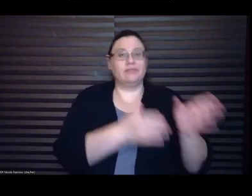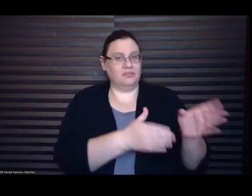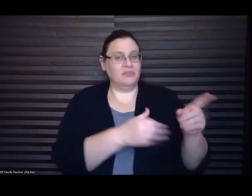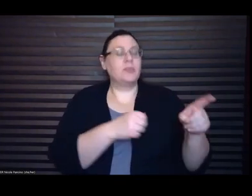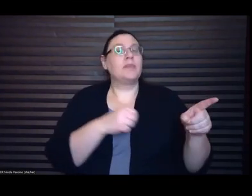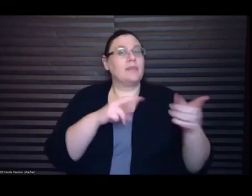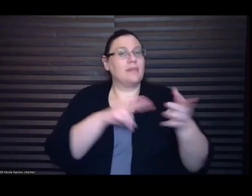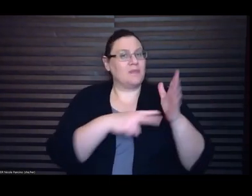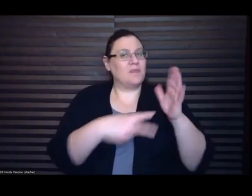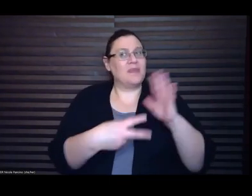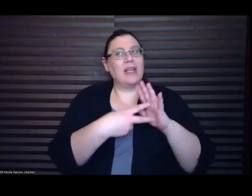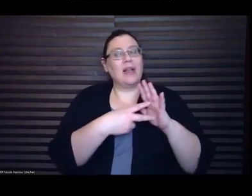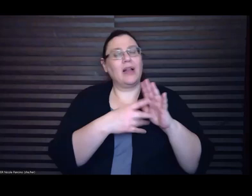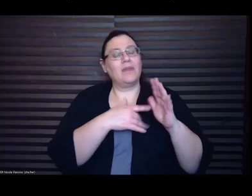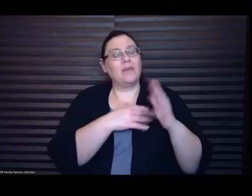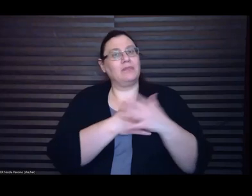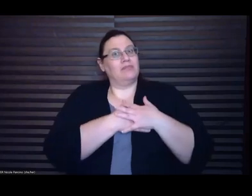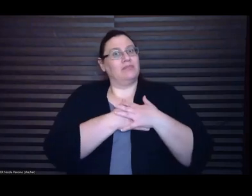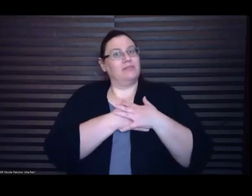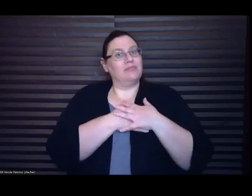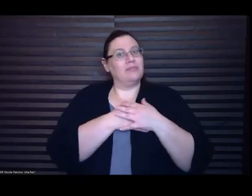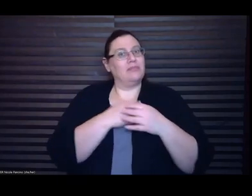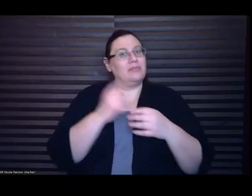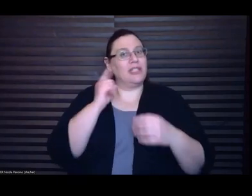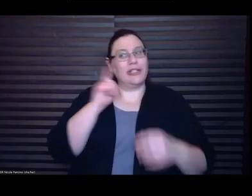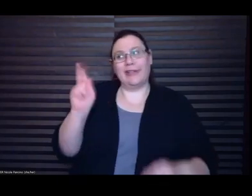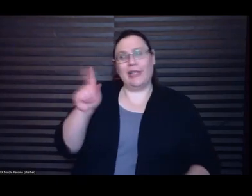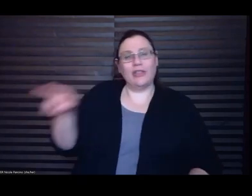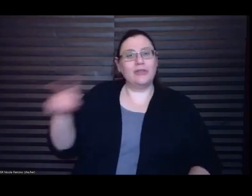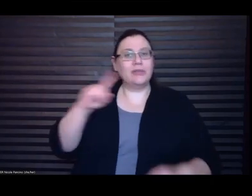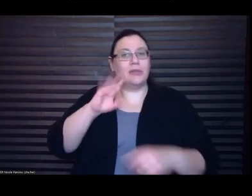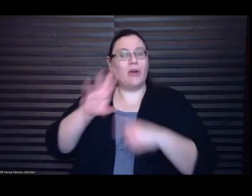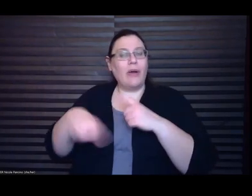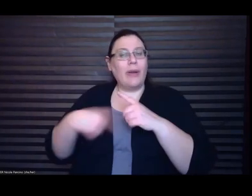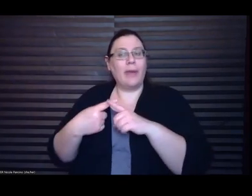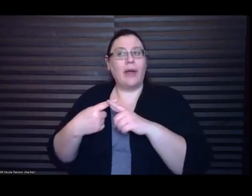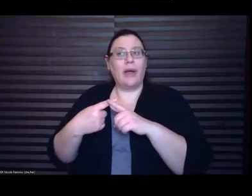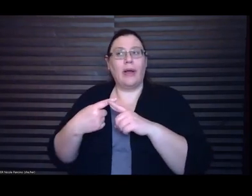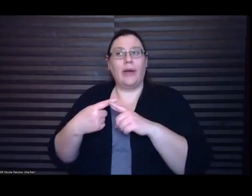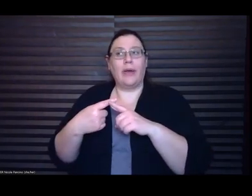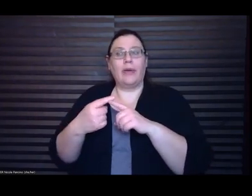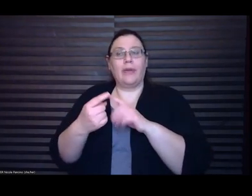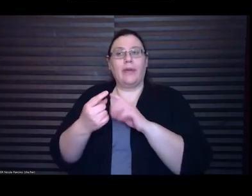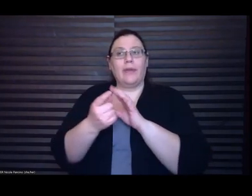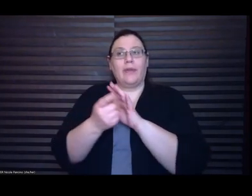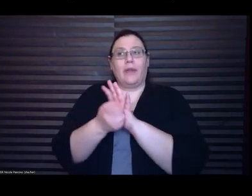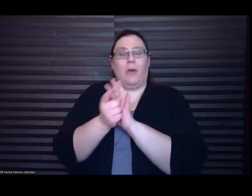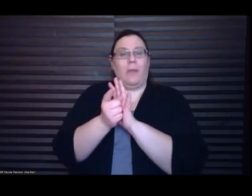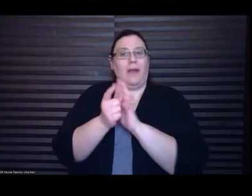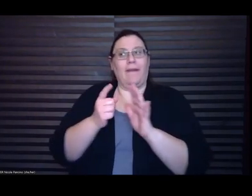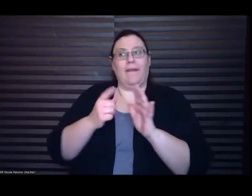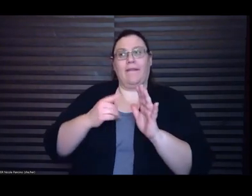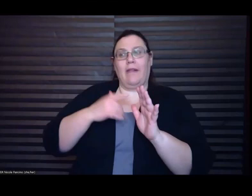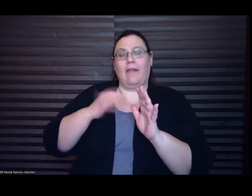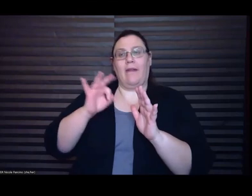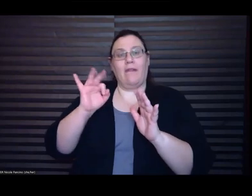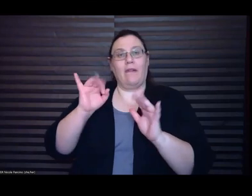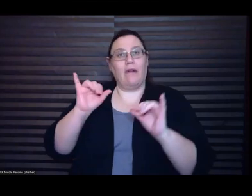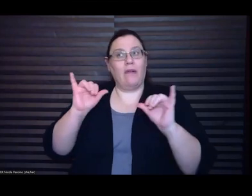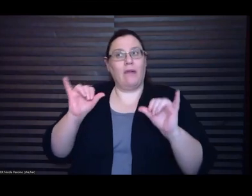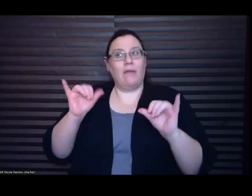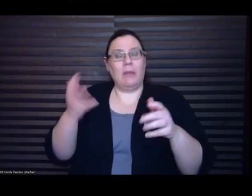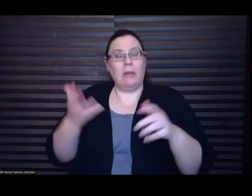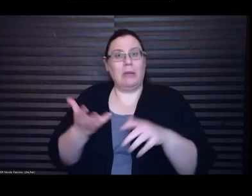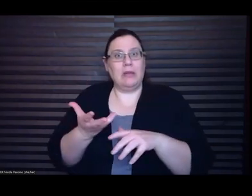like the moment of the feeling of maybe it's gone because I was definitely in a moment like